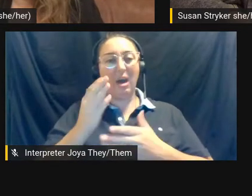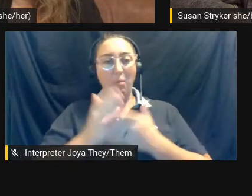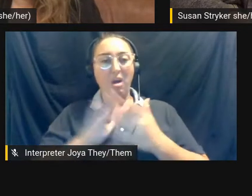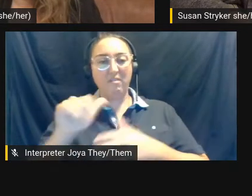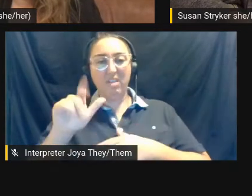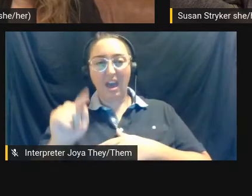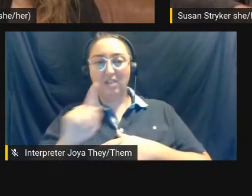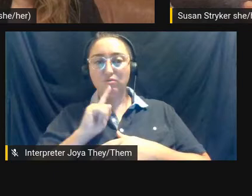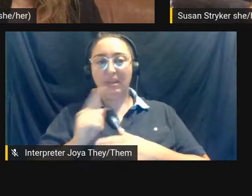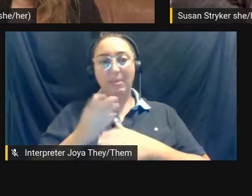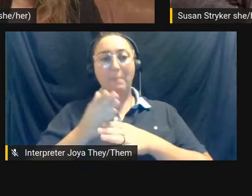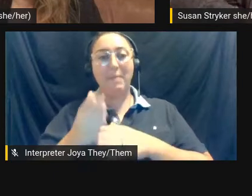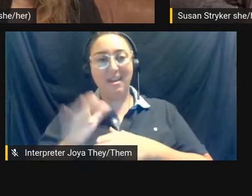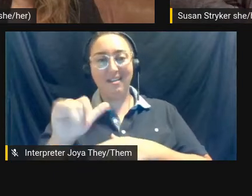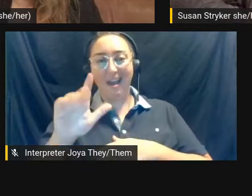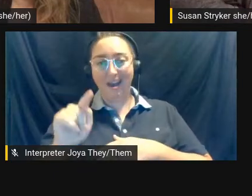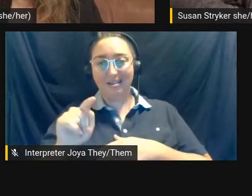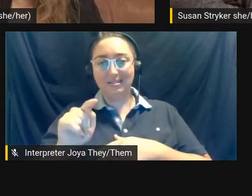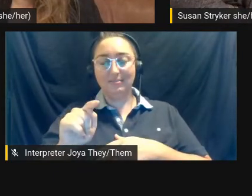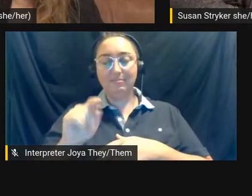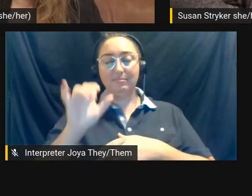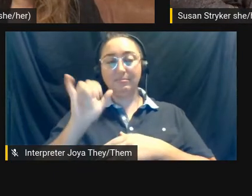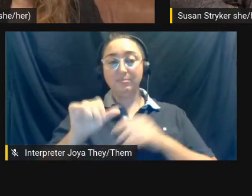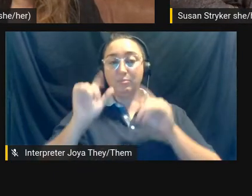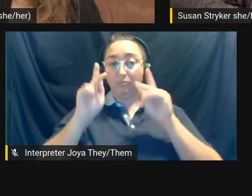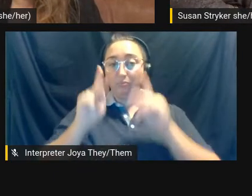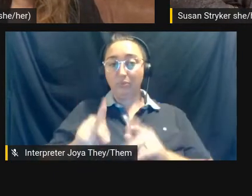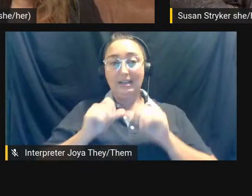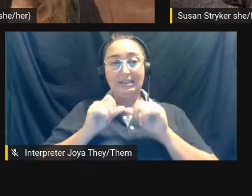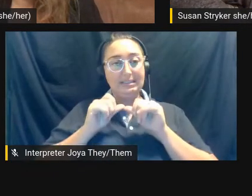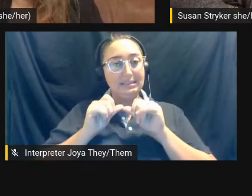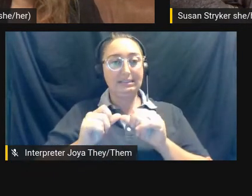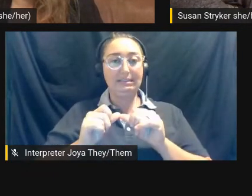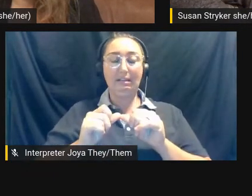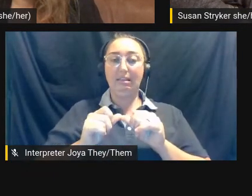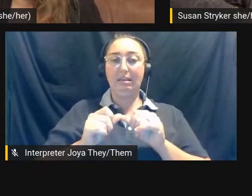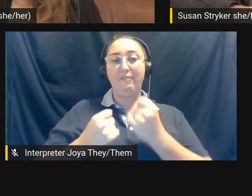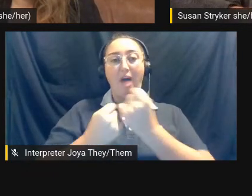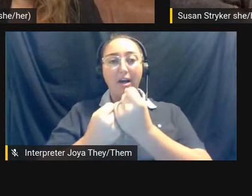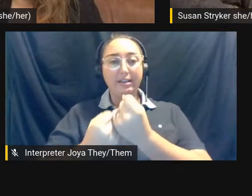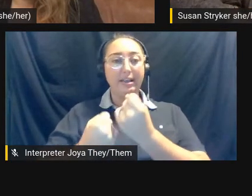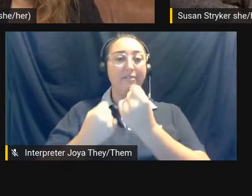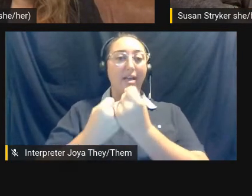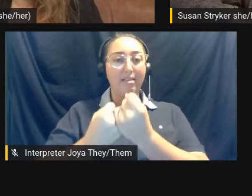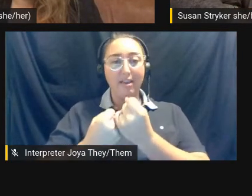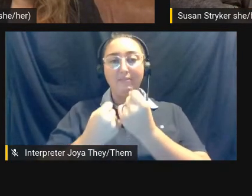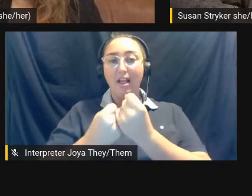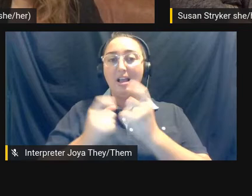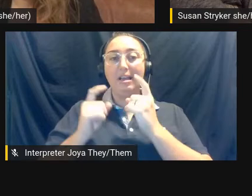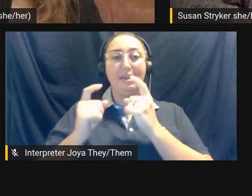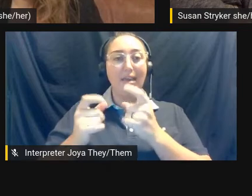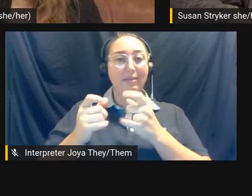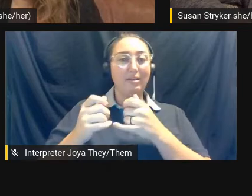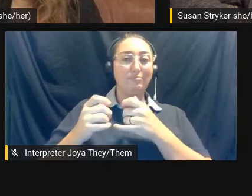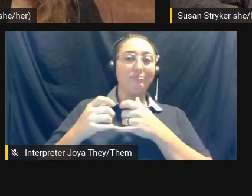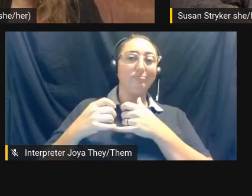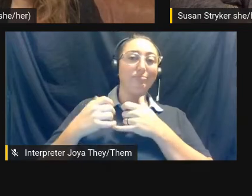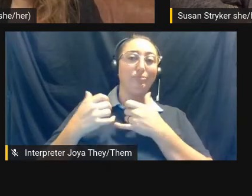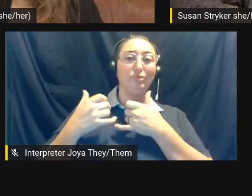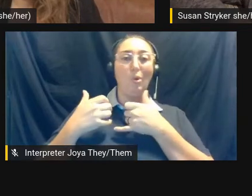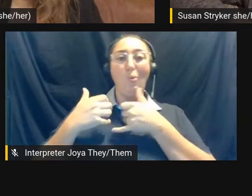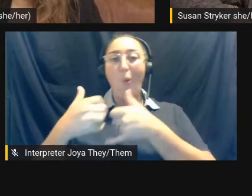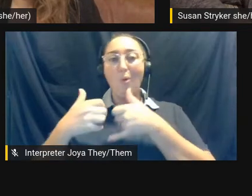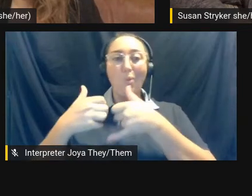headlining cast, um, being consistently validated and awarded for their contribution to the effort